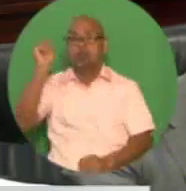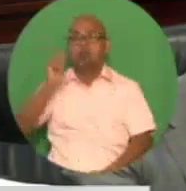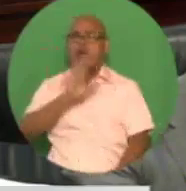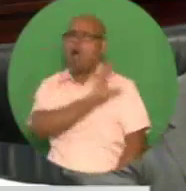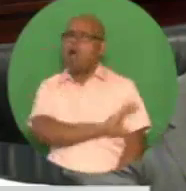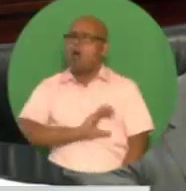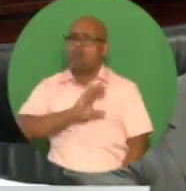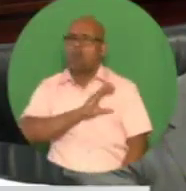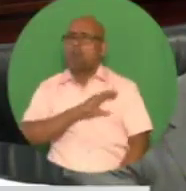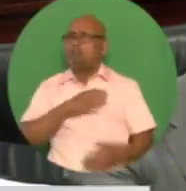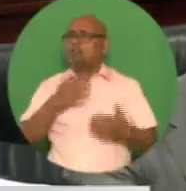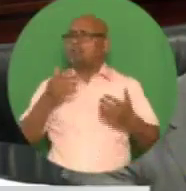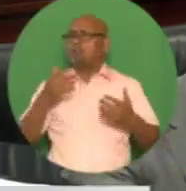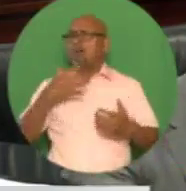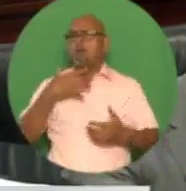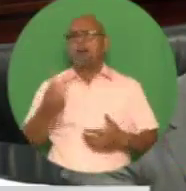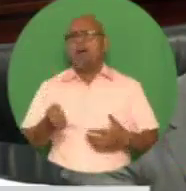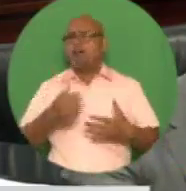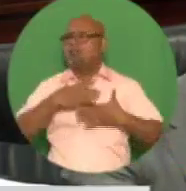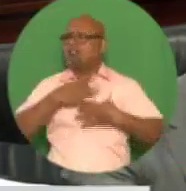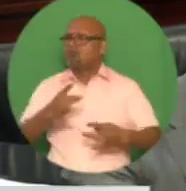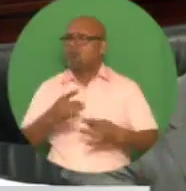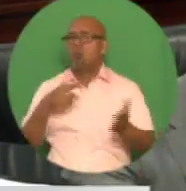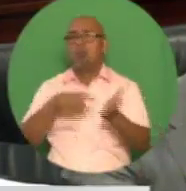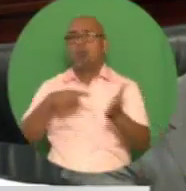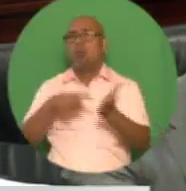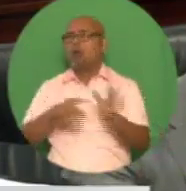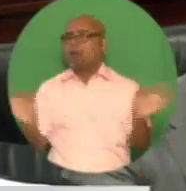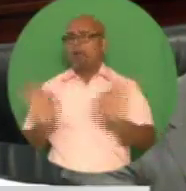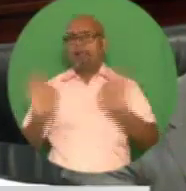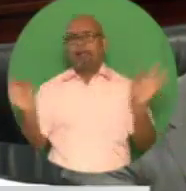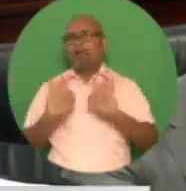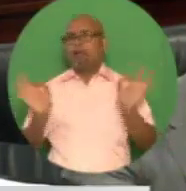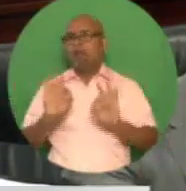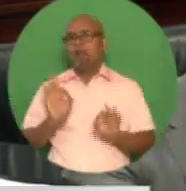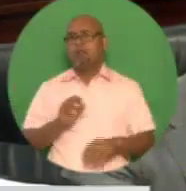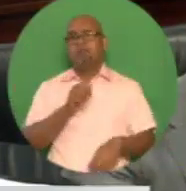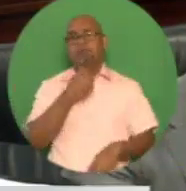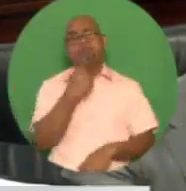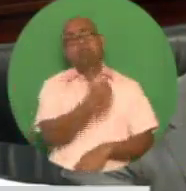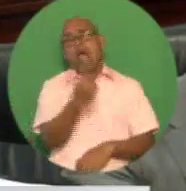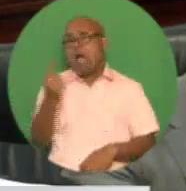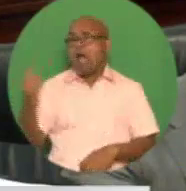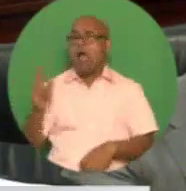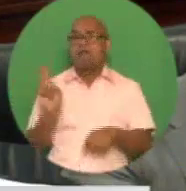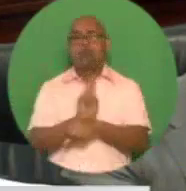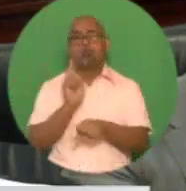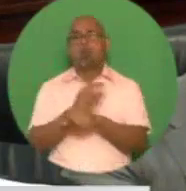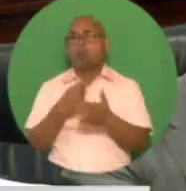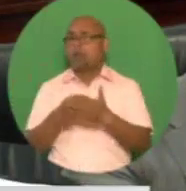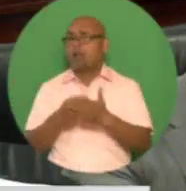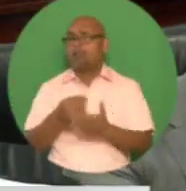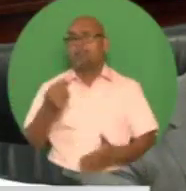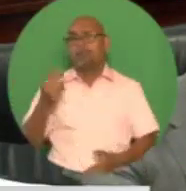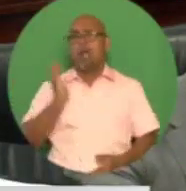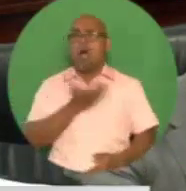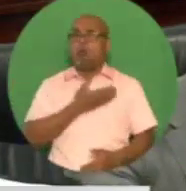repayment, bearing in mind that public resources were utilized for the Clico bailout. These 7